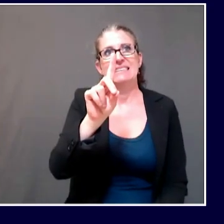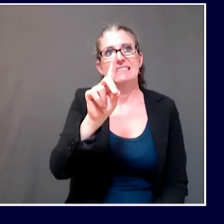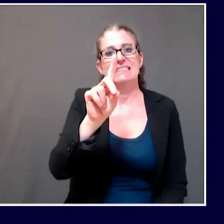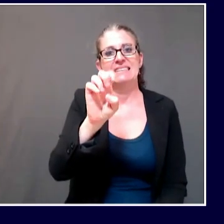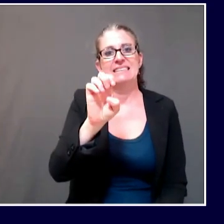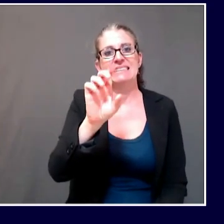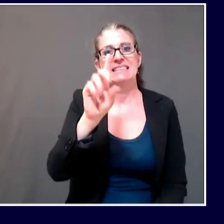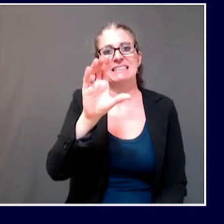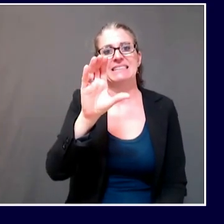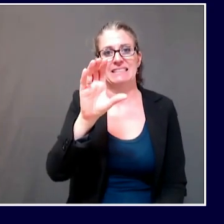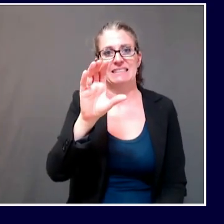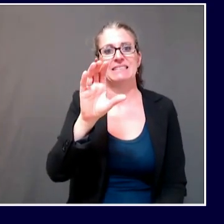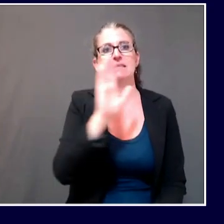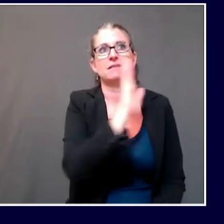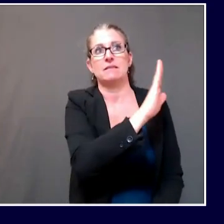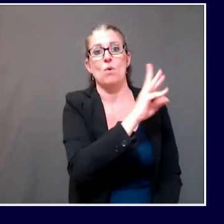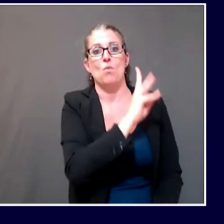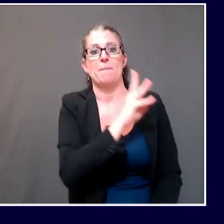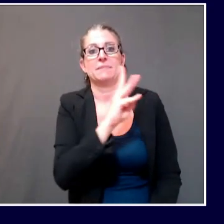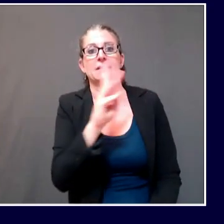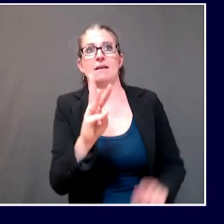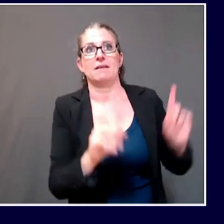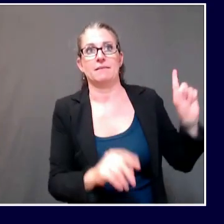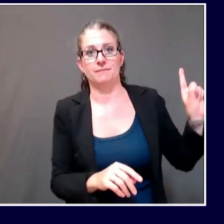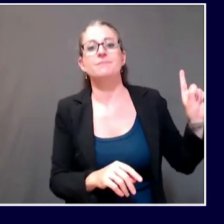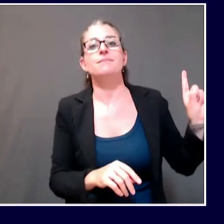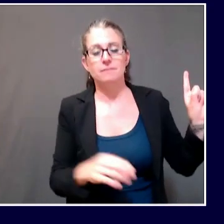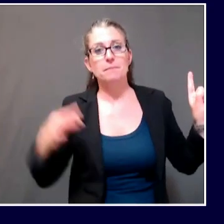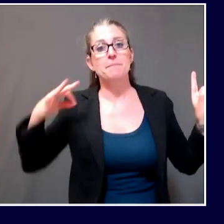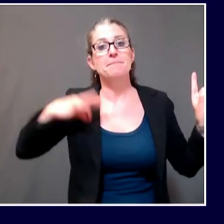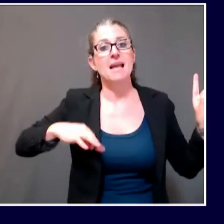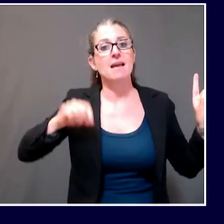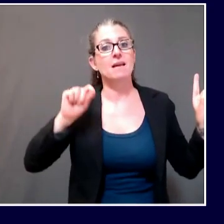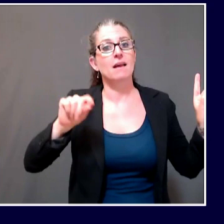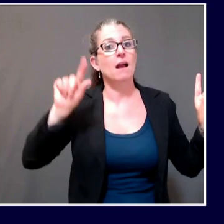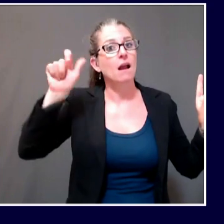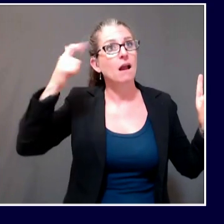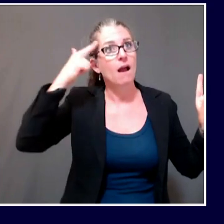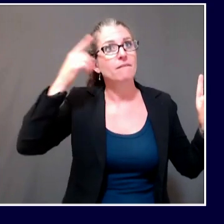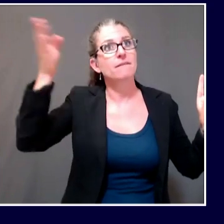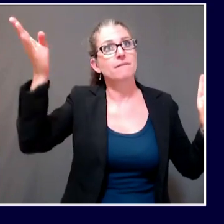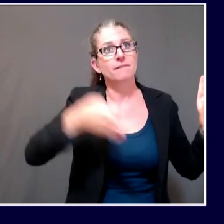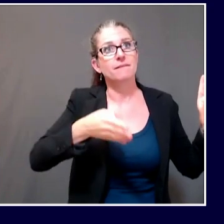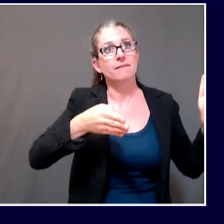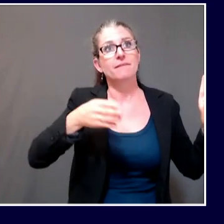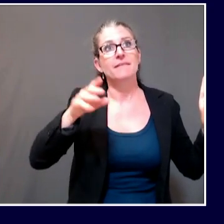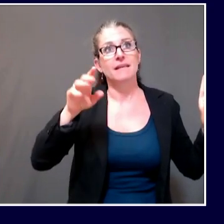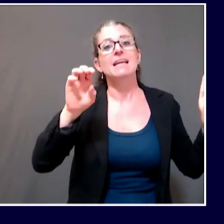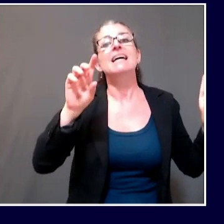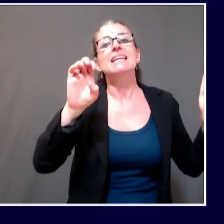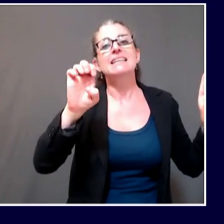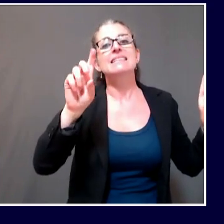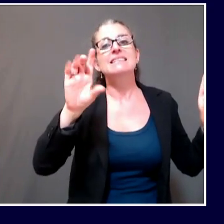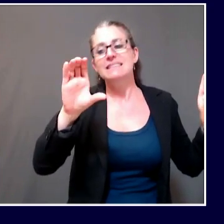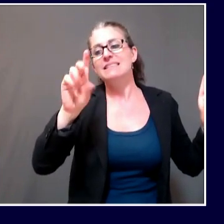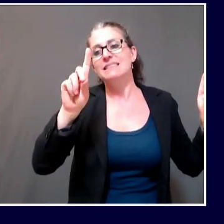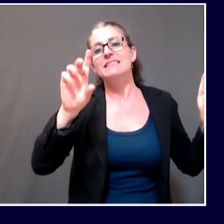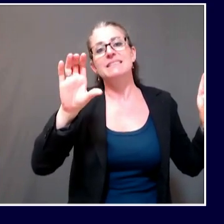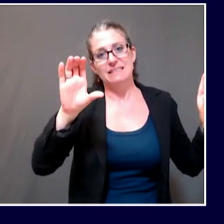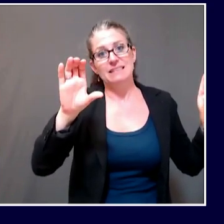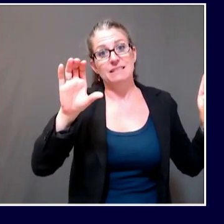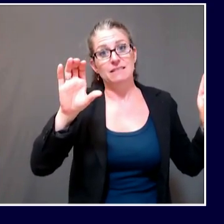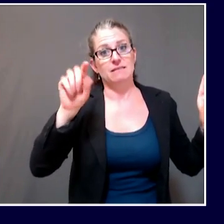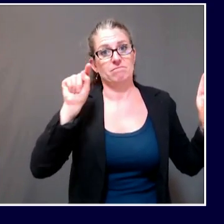at maine.gov backslash d-e-c-d, maine.gov backslash d-e-c-d.